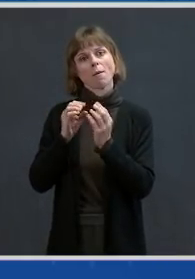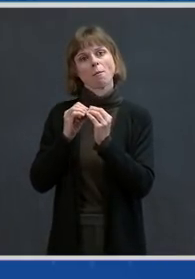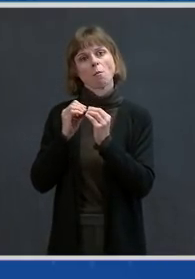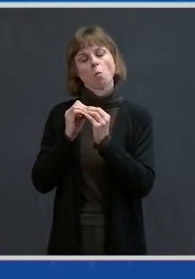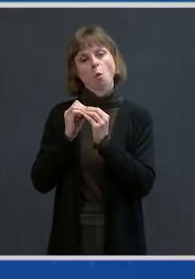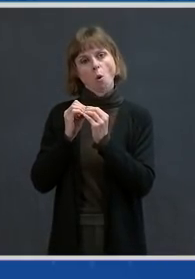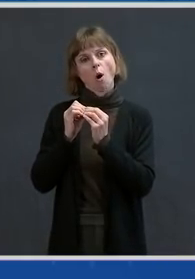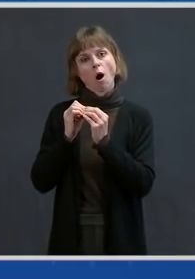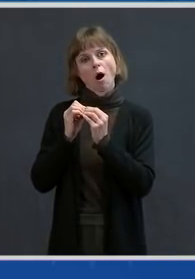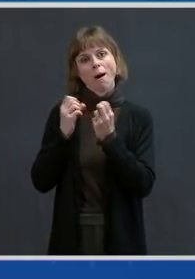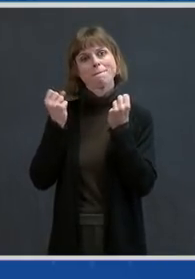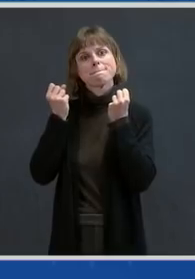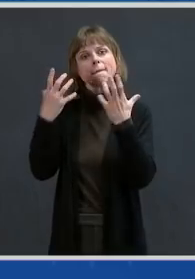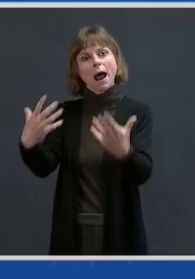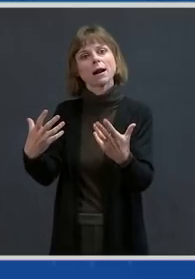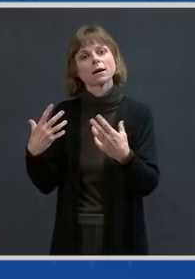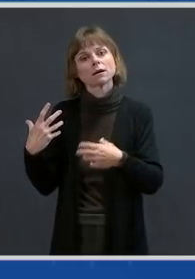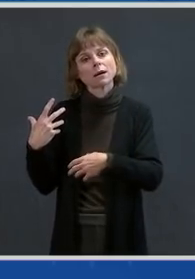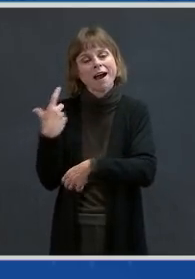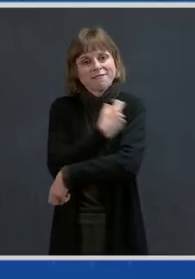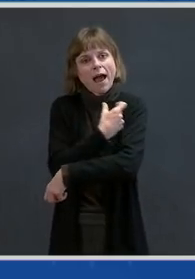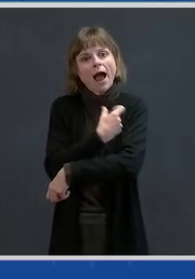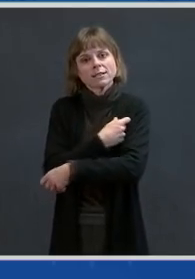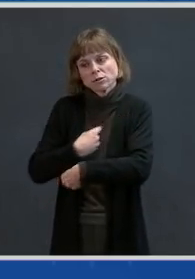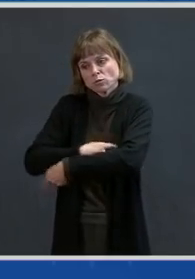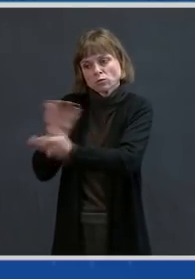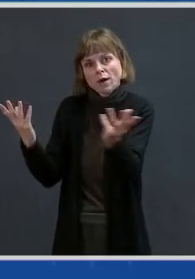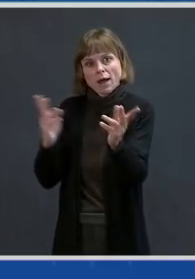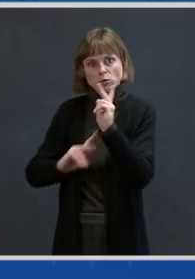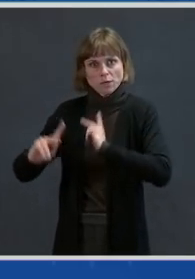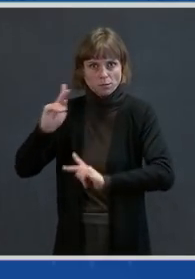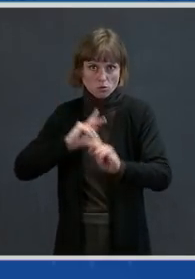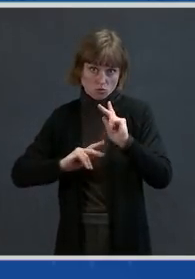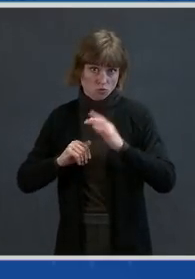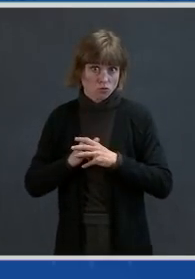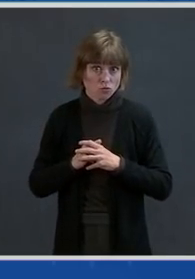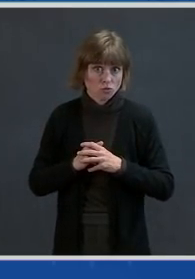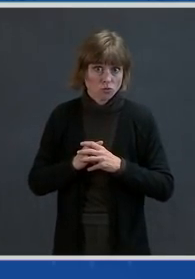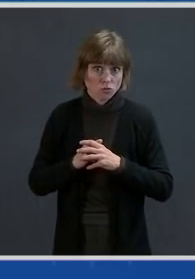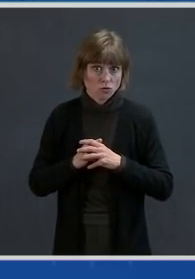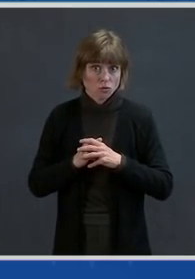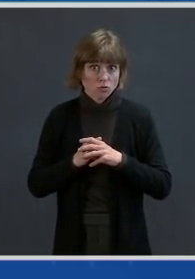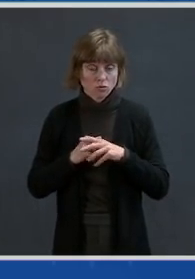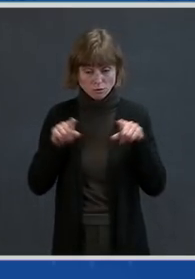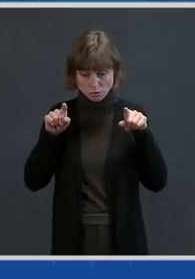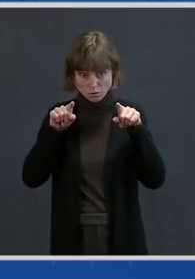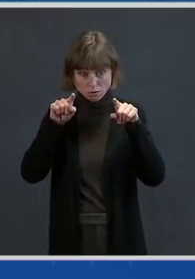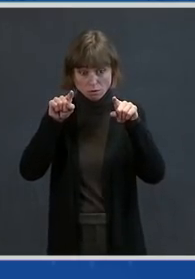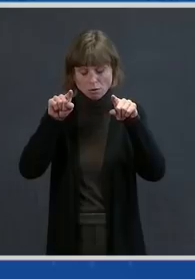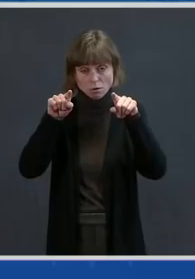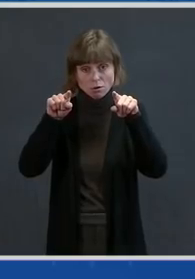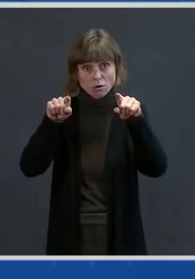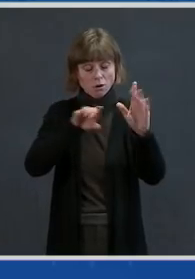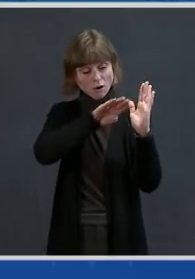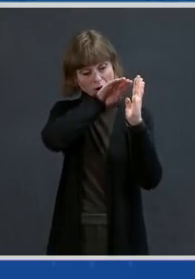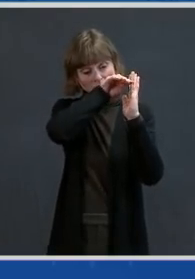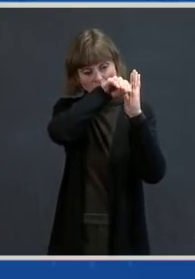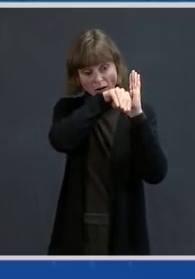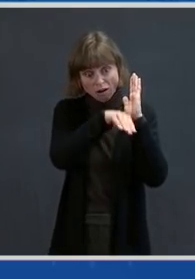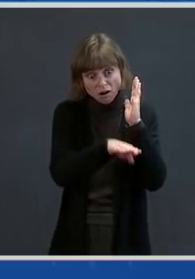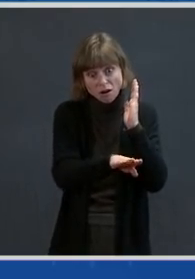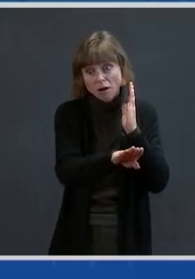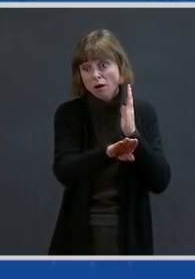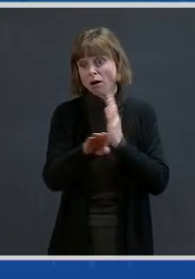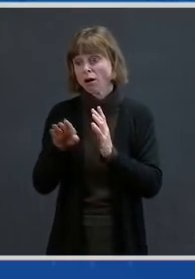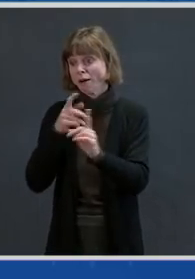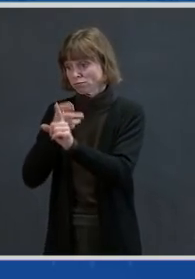vaccines to go into people's arms. When that happens, you'll not only have the curve specifically go down to